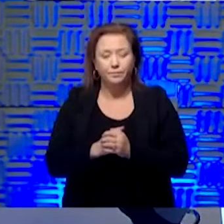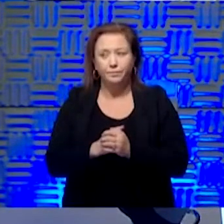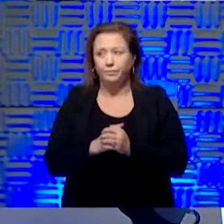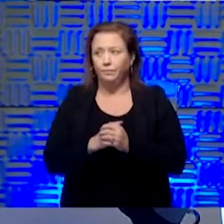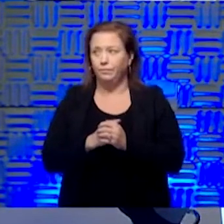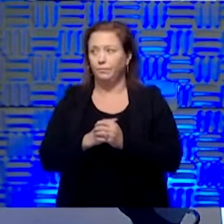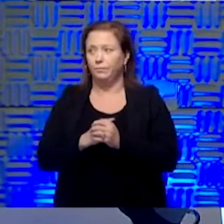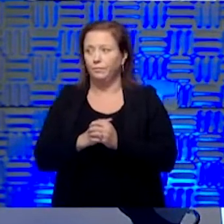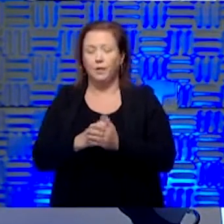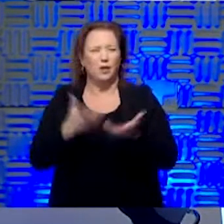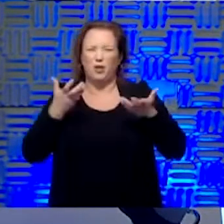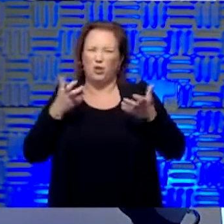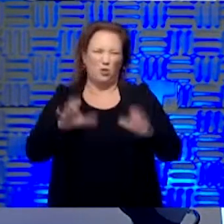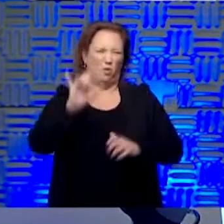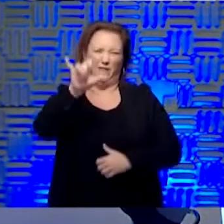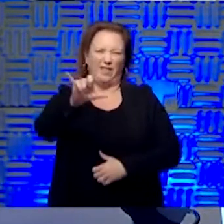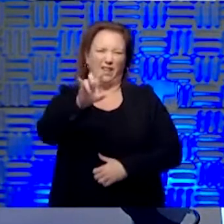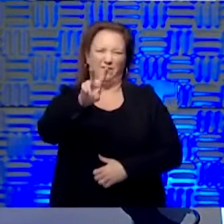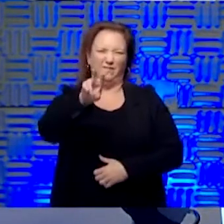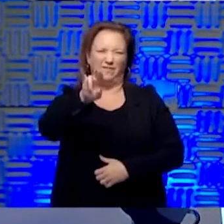You don't want whatchamacallit virus. It's bad.